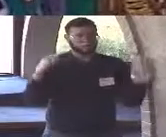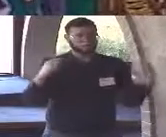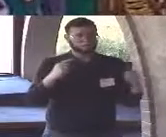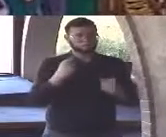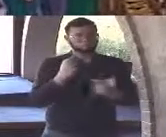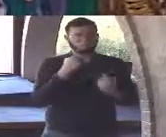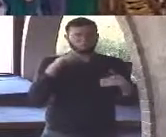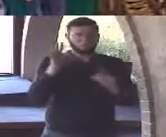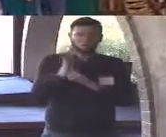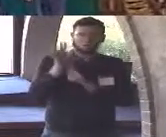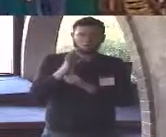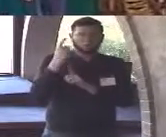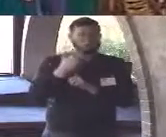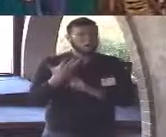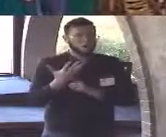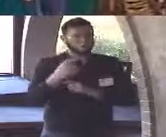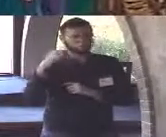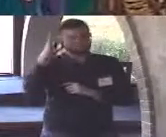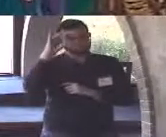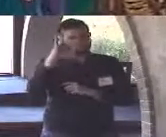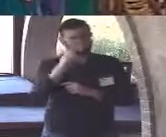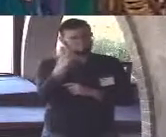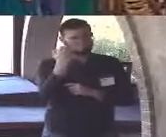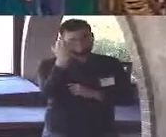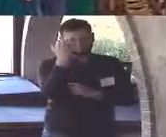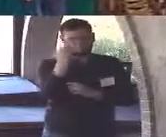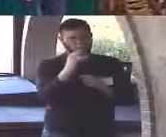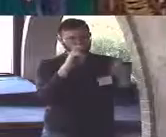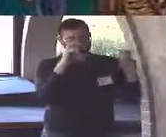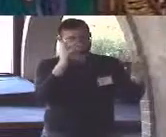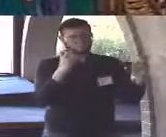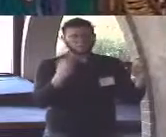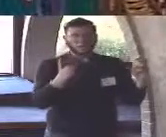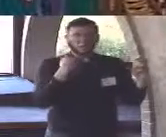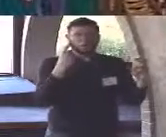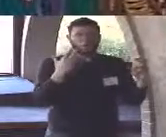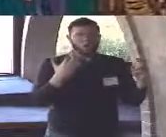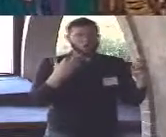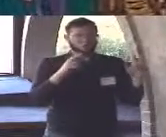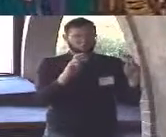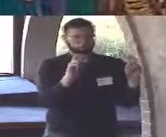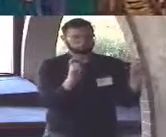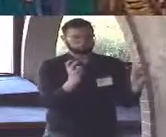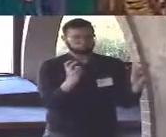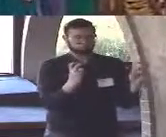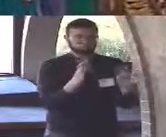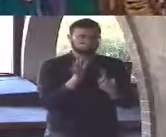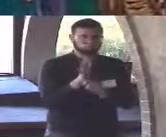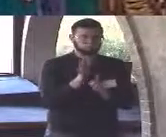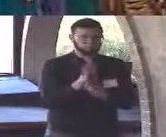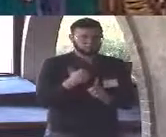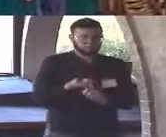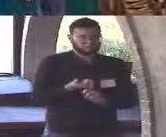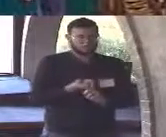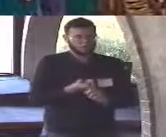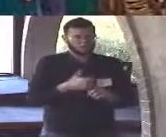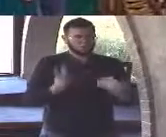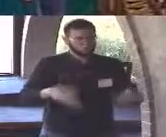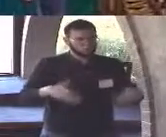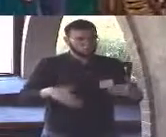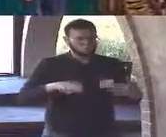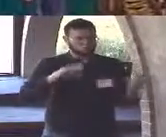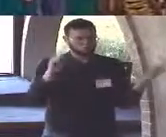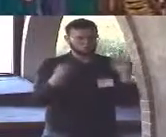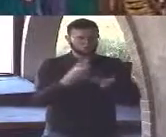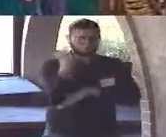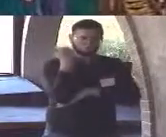and an associated catchphrase that frankly is far more subversive and revolutionary than Nietzsche's idea that